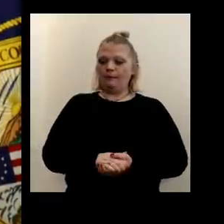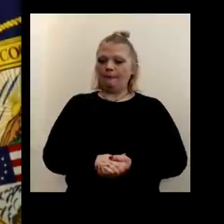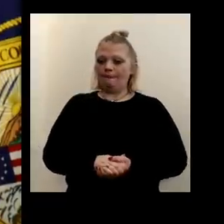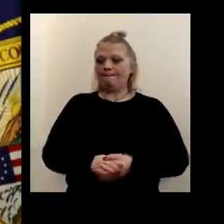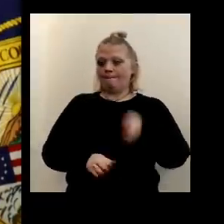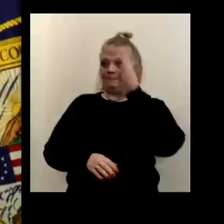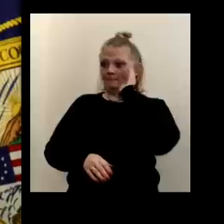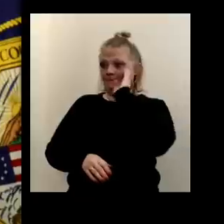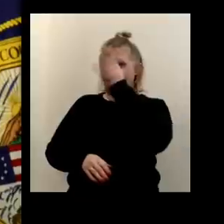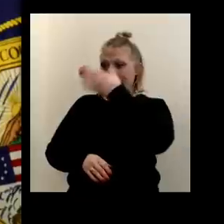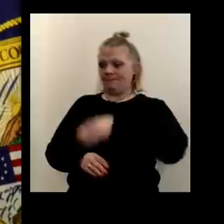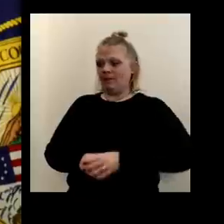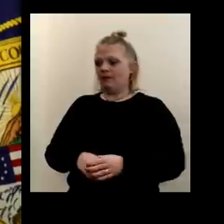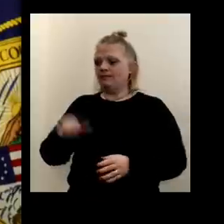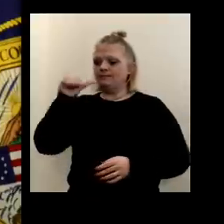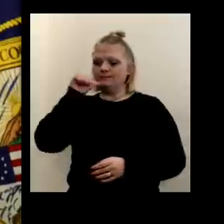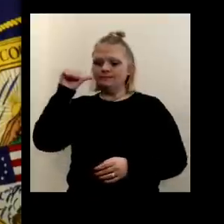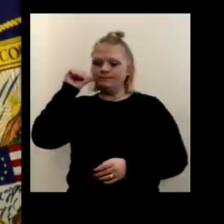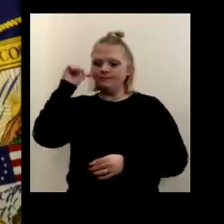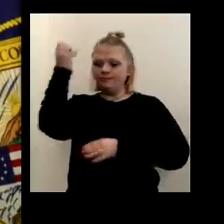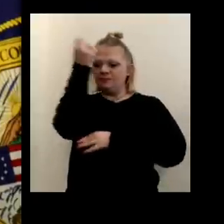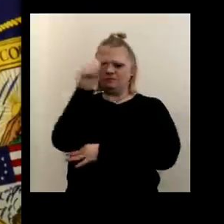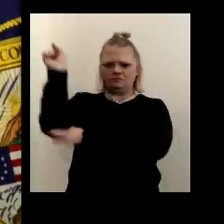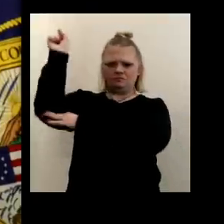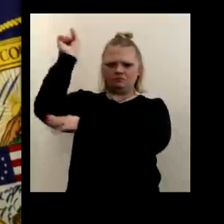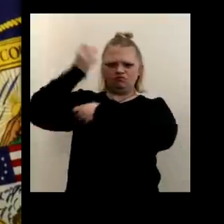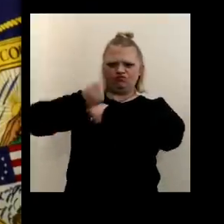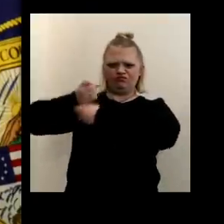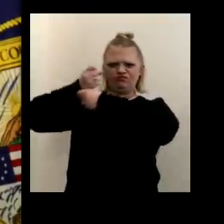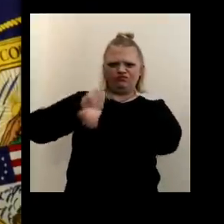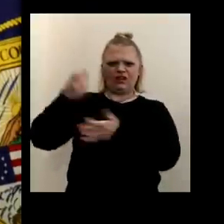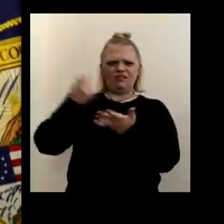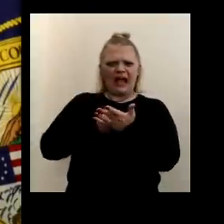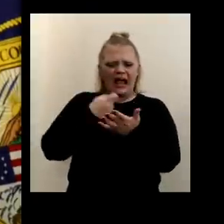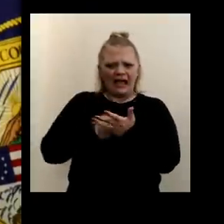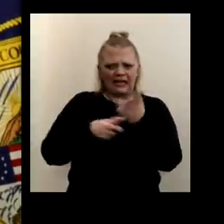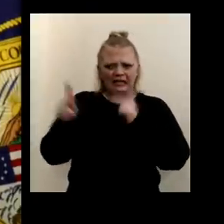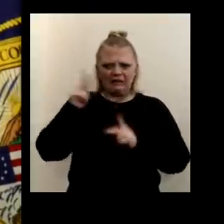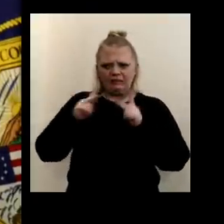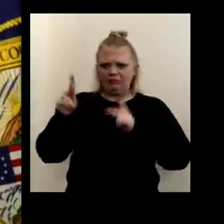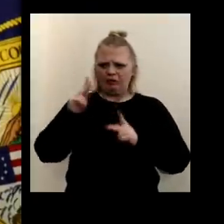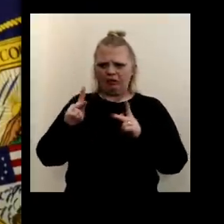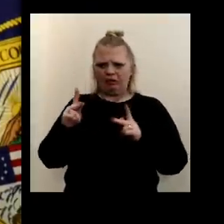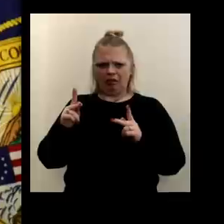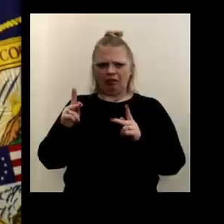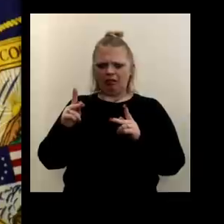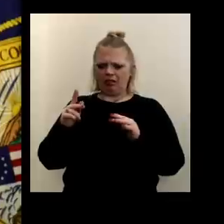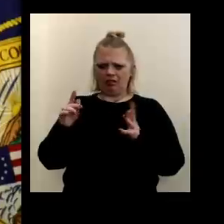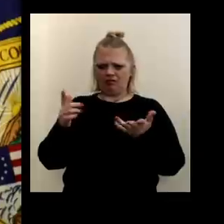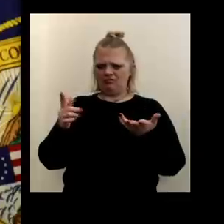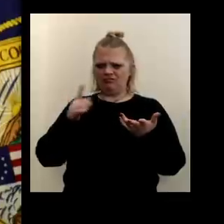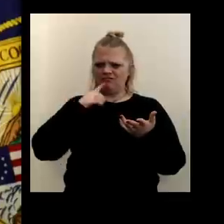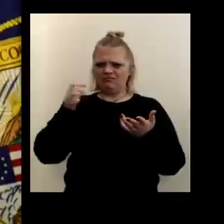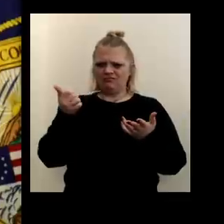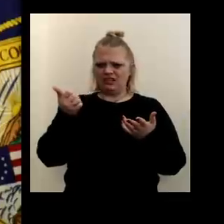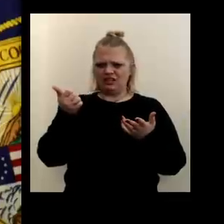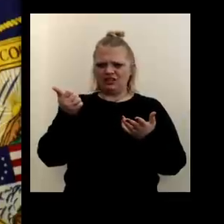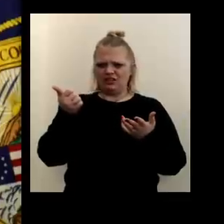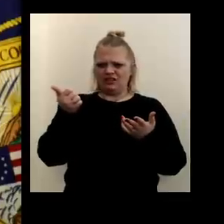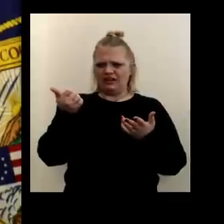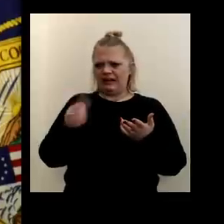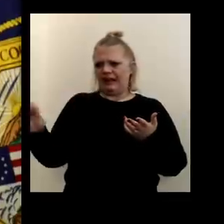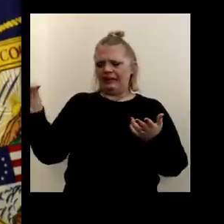Hello, Mark. yesterday there was a protest of hockey players and enthusiasts. Is there any hope or,